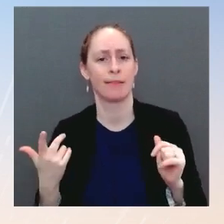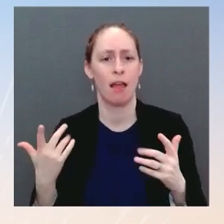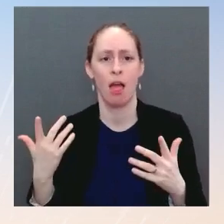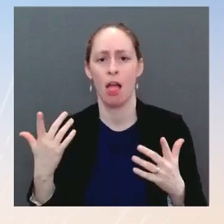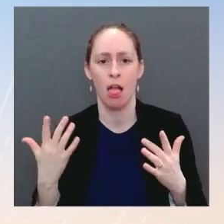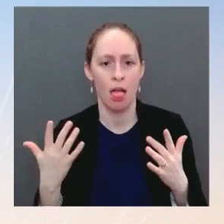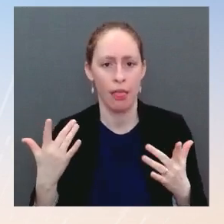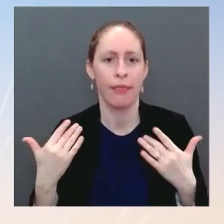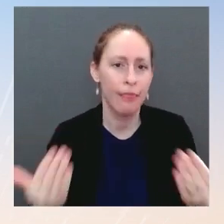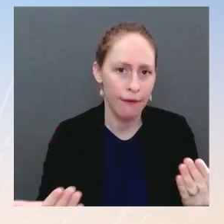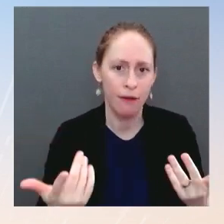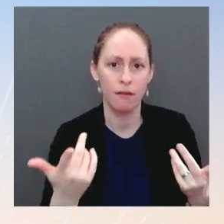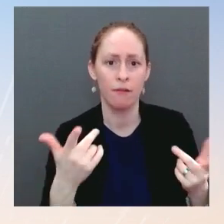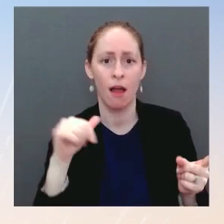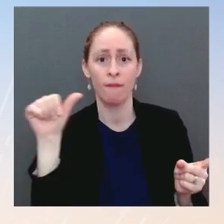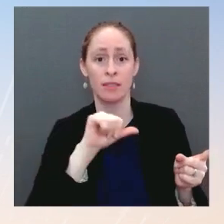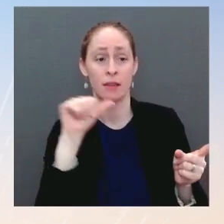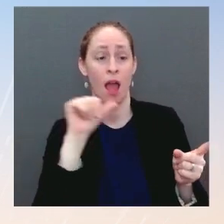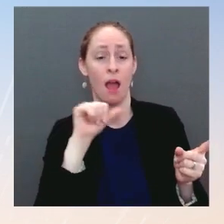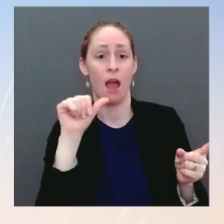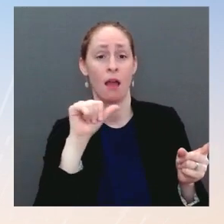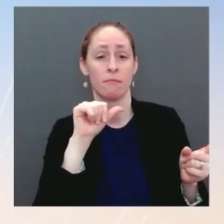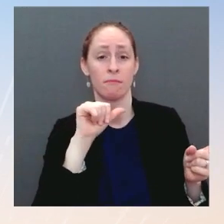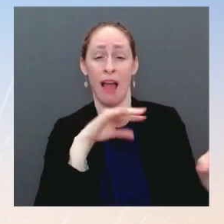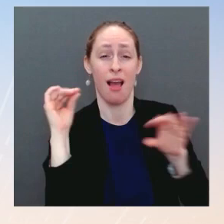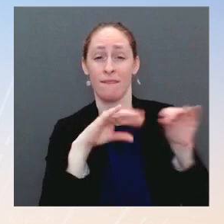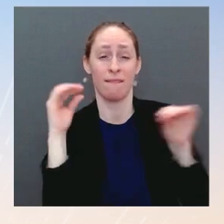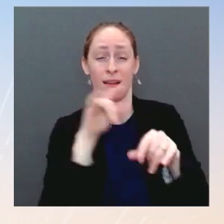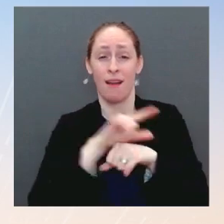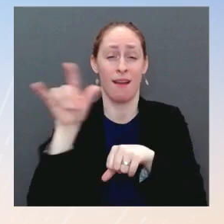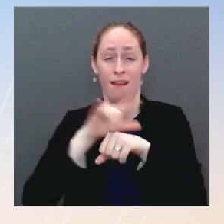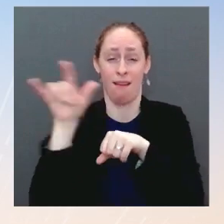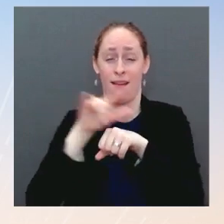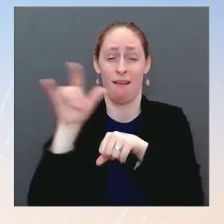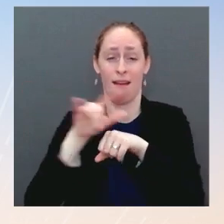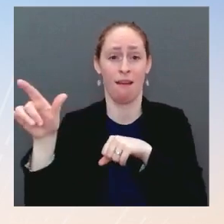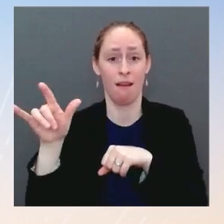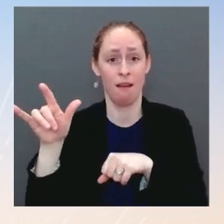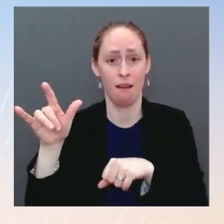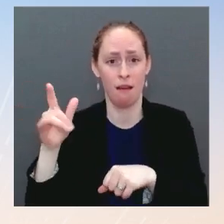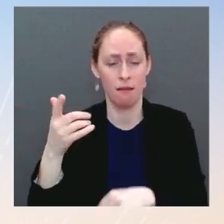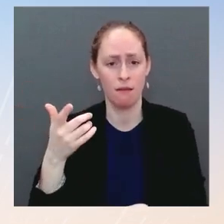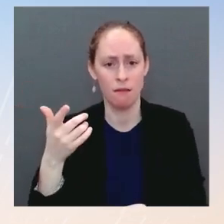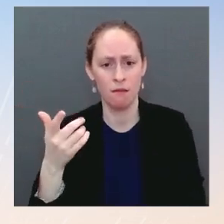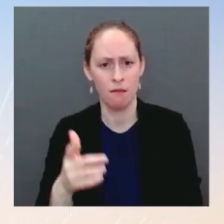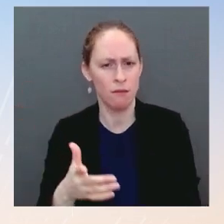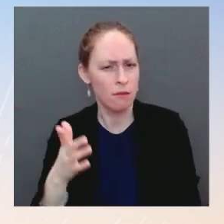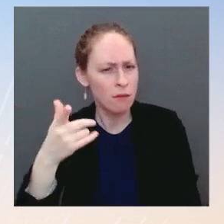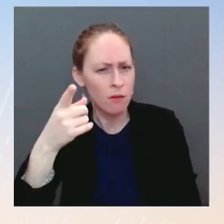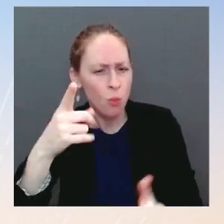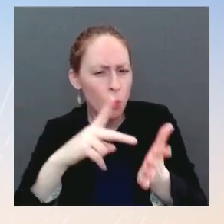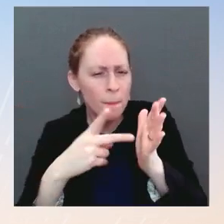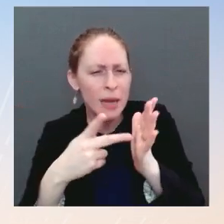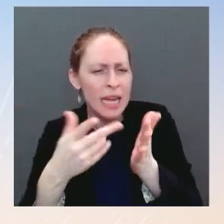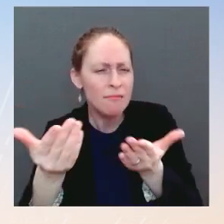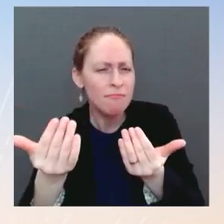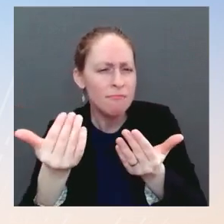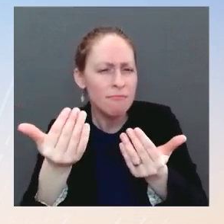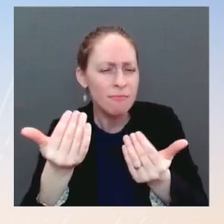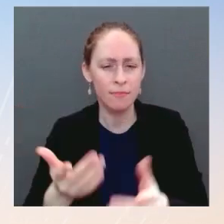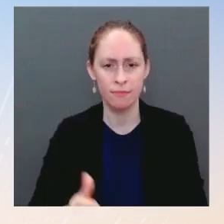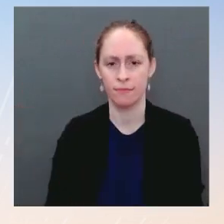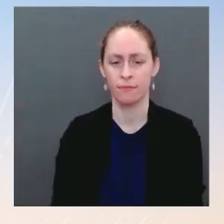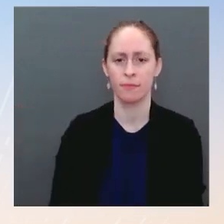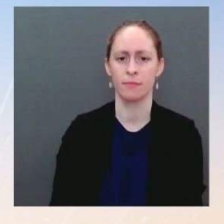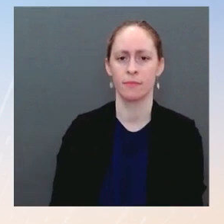general? I mean, as it could potentially be applied to Ukraine. Ms. Well, I would say ending a 20-year war that